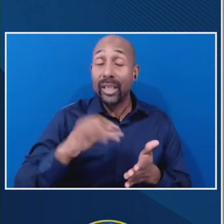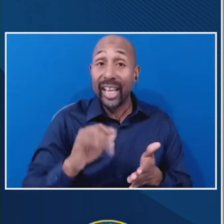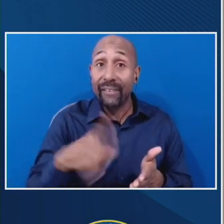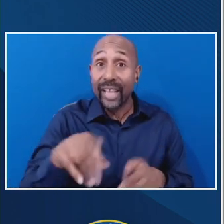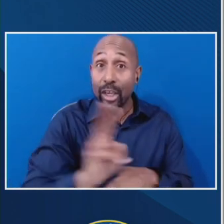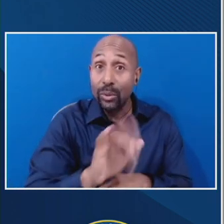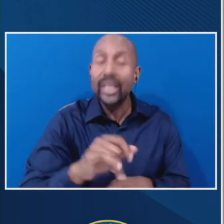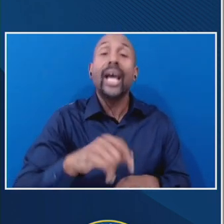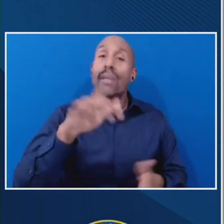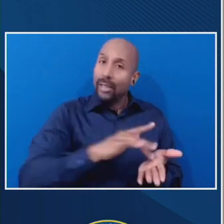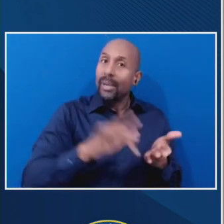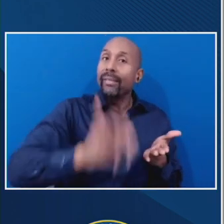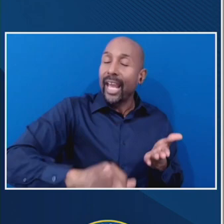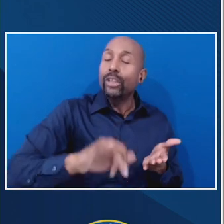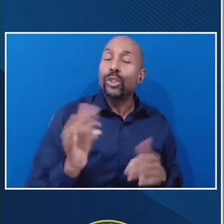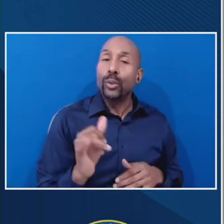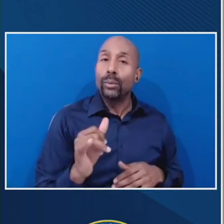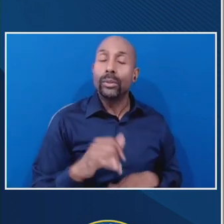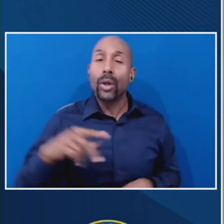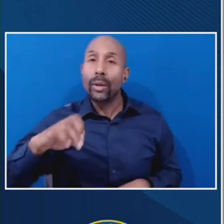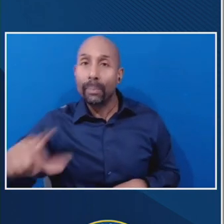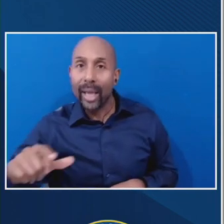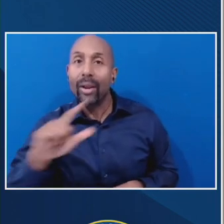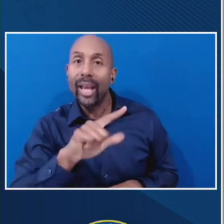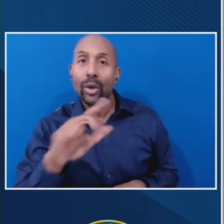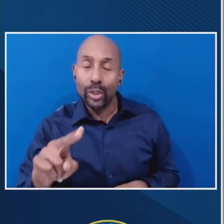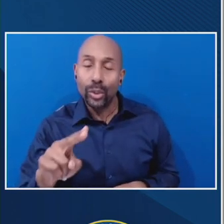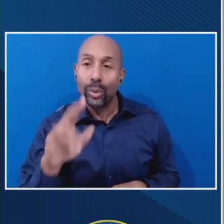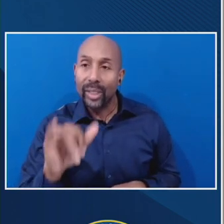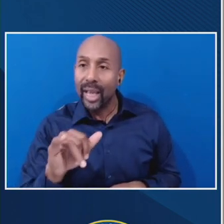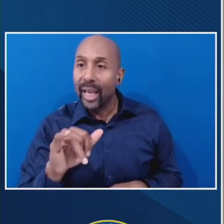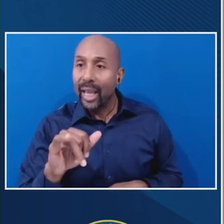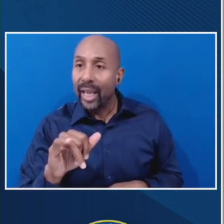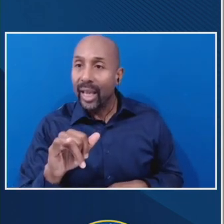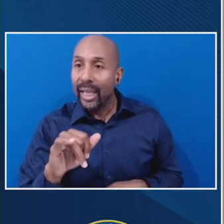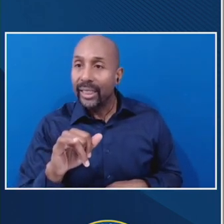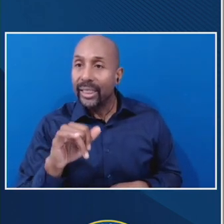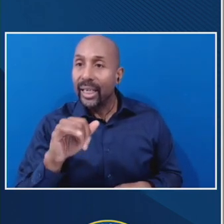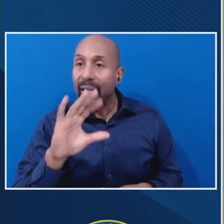circumstances, the Pell LU also is reduced, um, in those cases.